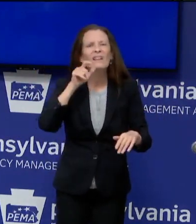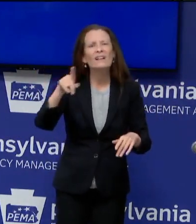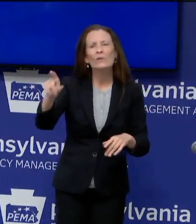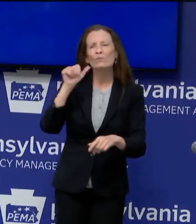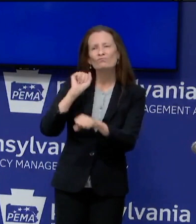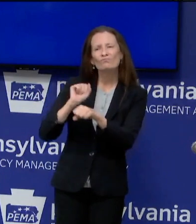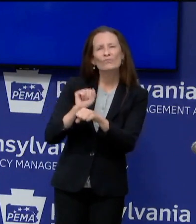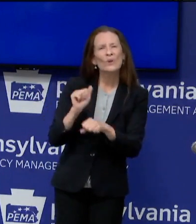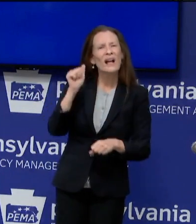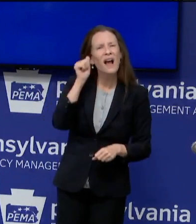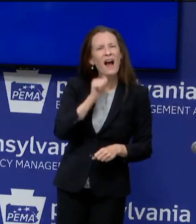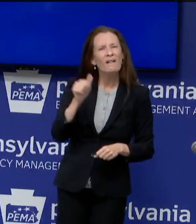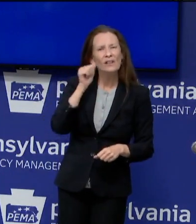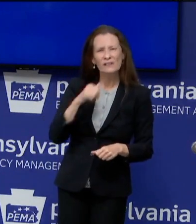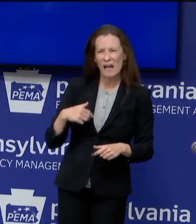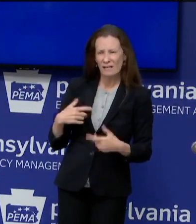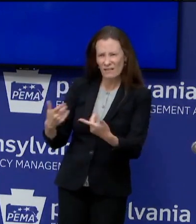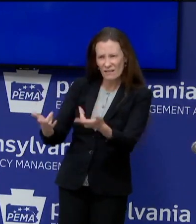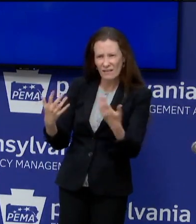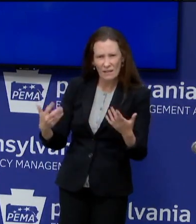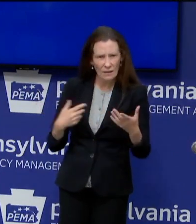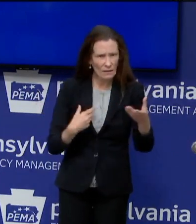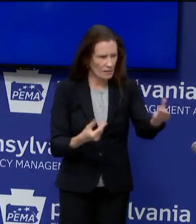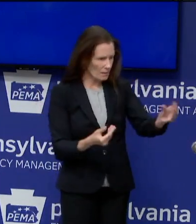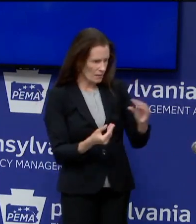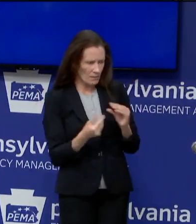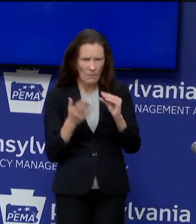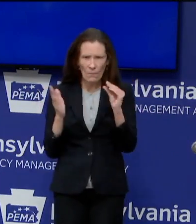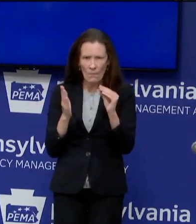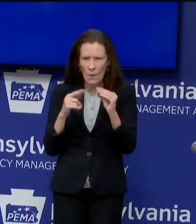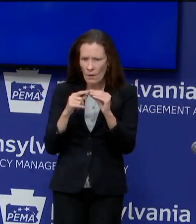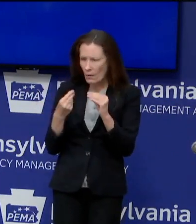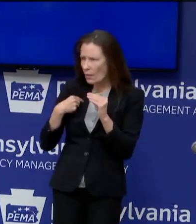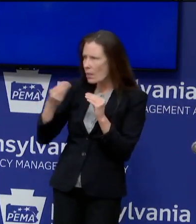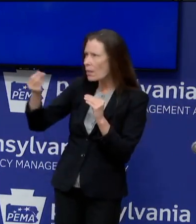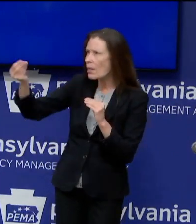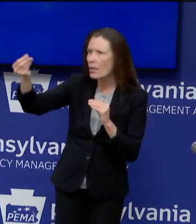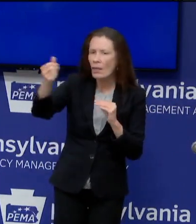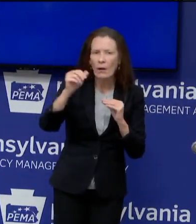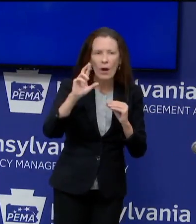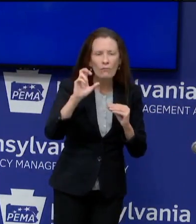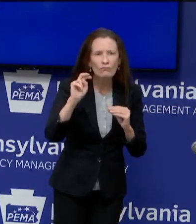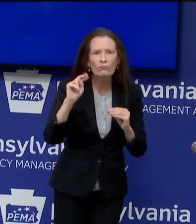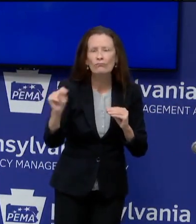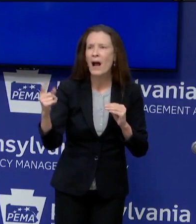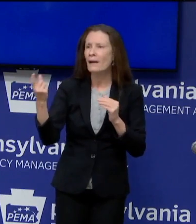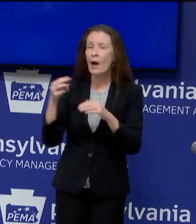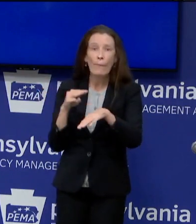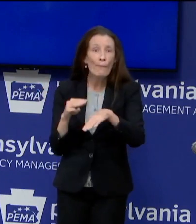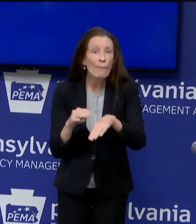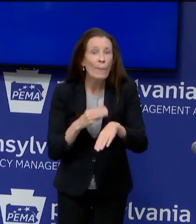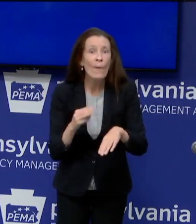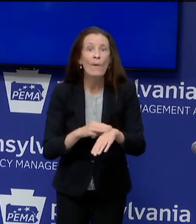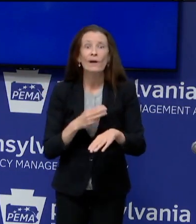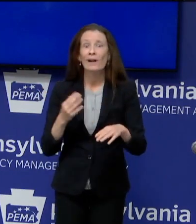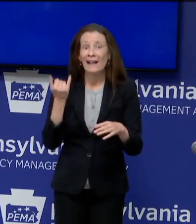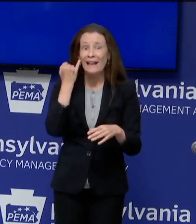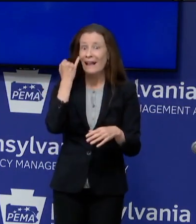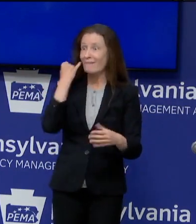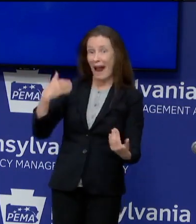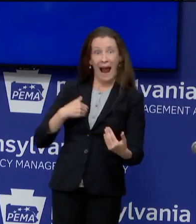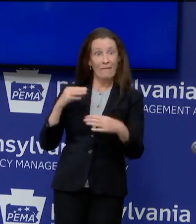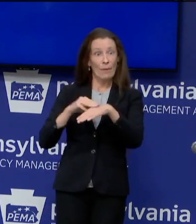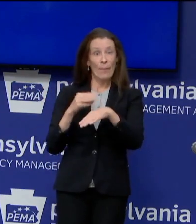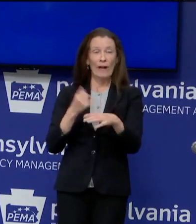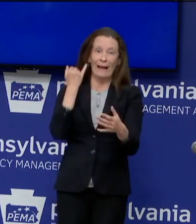what you have to pay for every month in your life. You have to pay for your rent or your mortgage, if you're lucky enough to be able to afford a house, to pay your taxes,